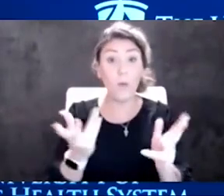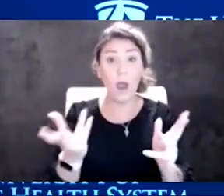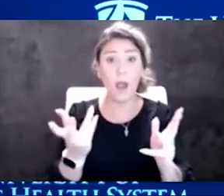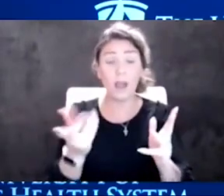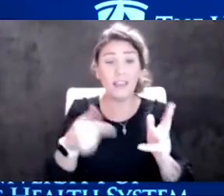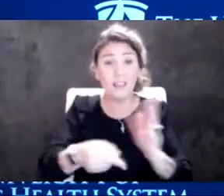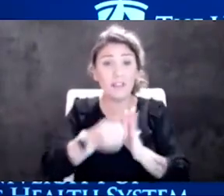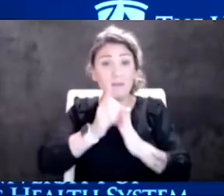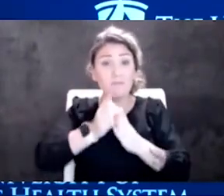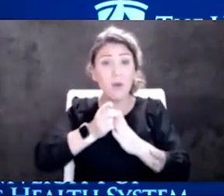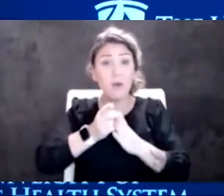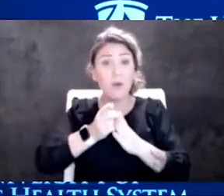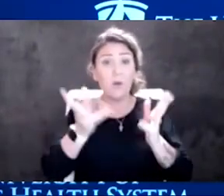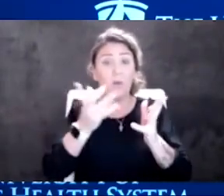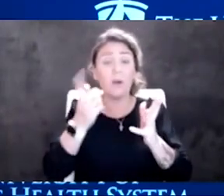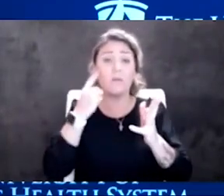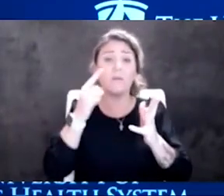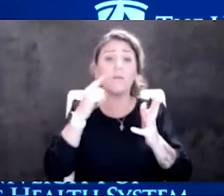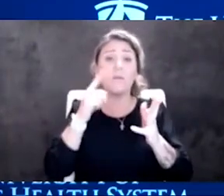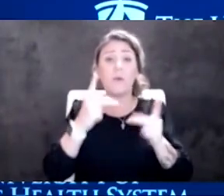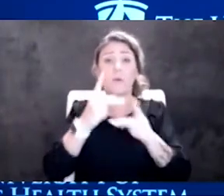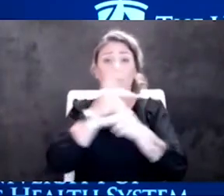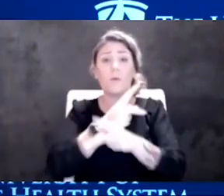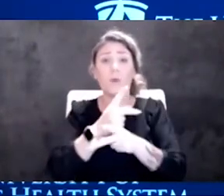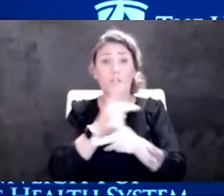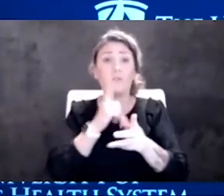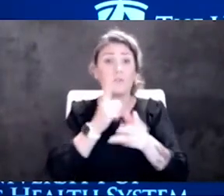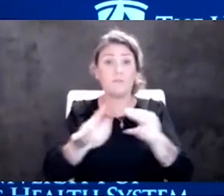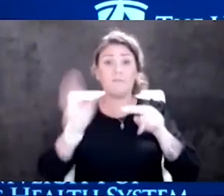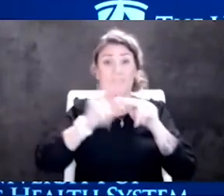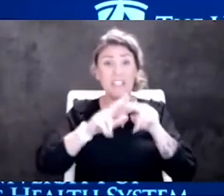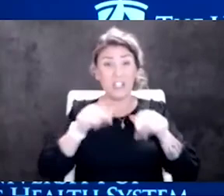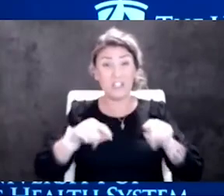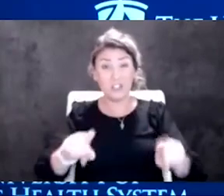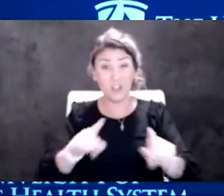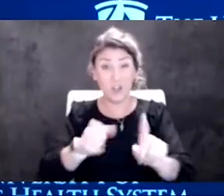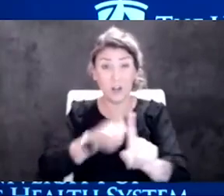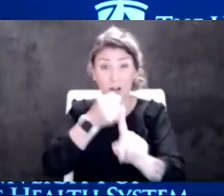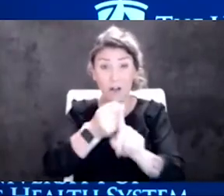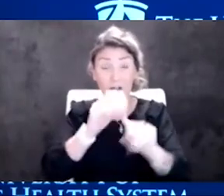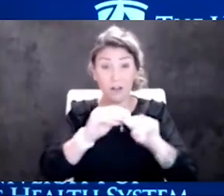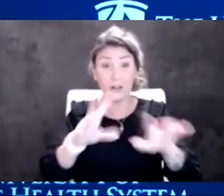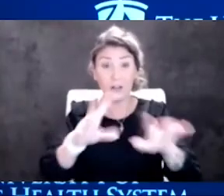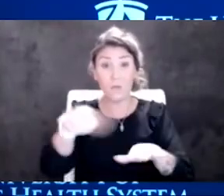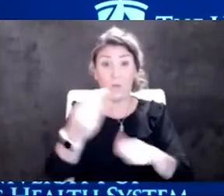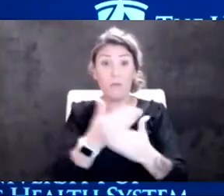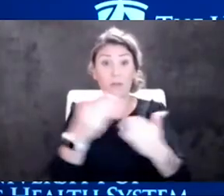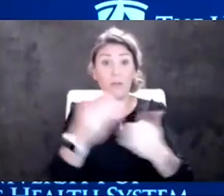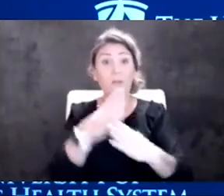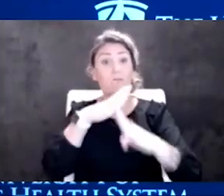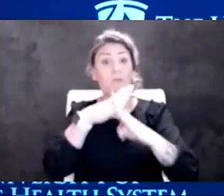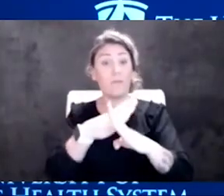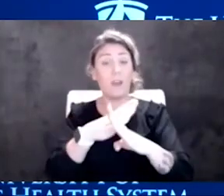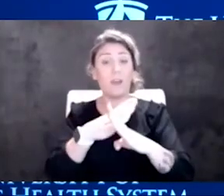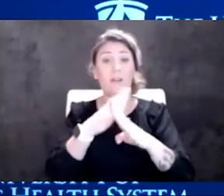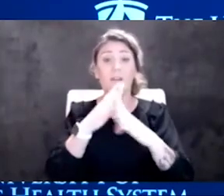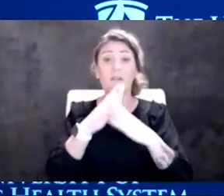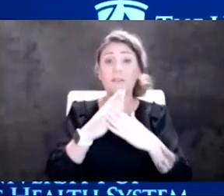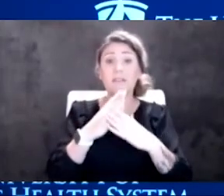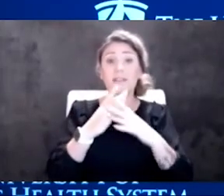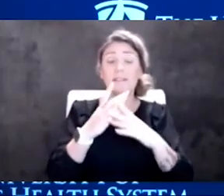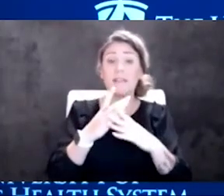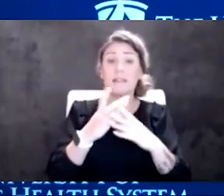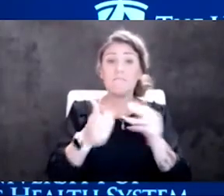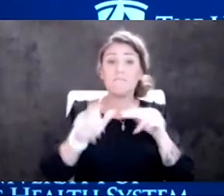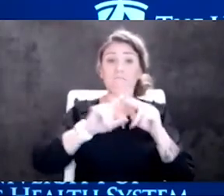for perhaps the worst wave we've had in the pandemic. The only thing that will prevent that is the amount of vaccination and boosters that have been